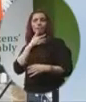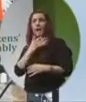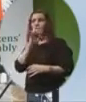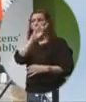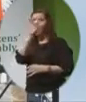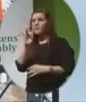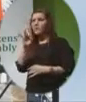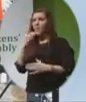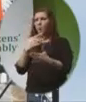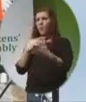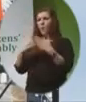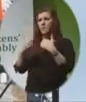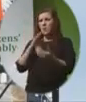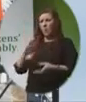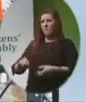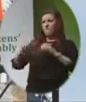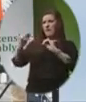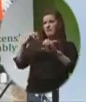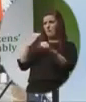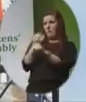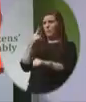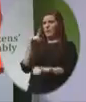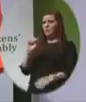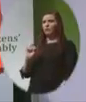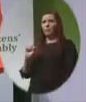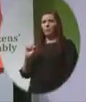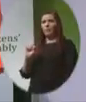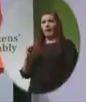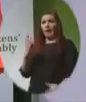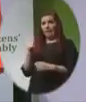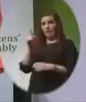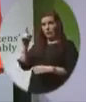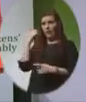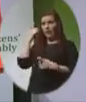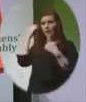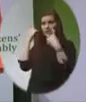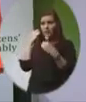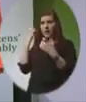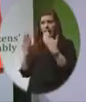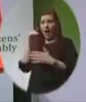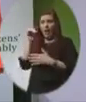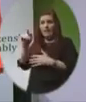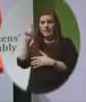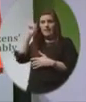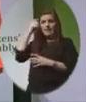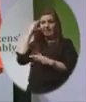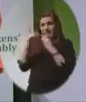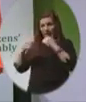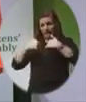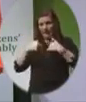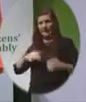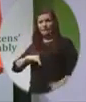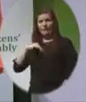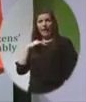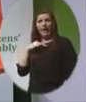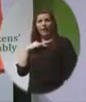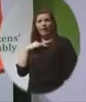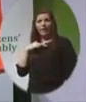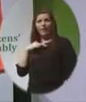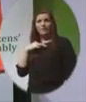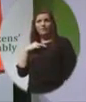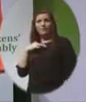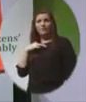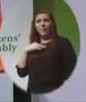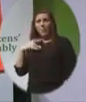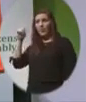What is so offensive about Down syndrome and have you considered how this testing is making me feel? I think